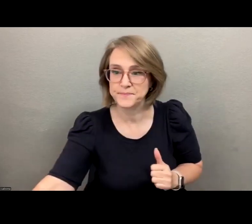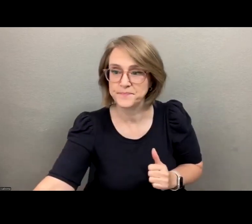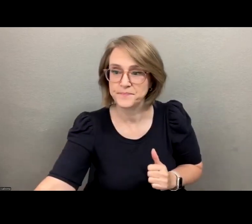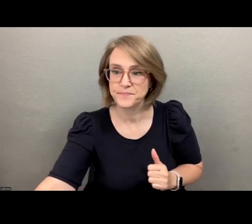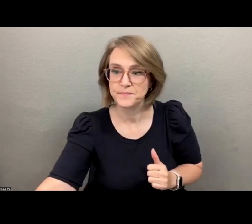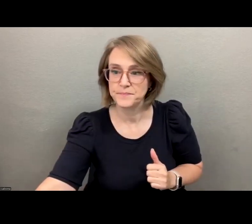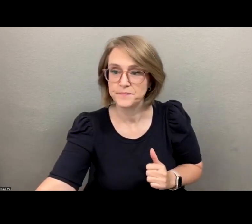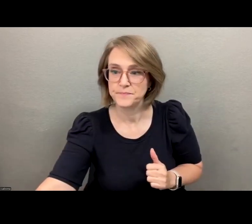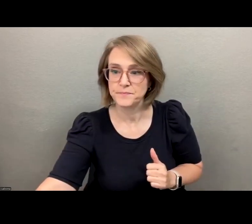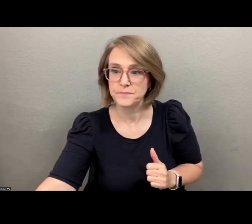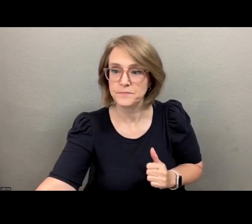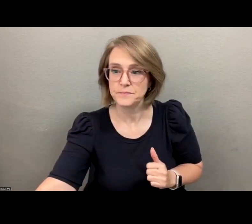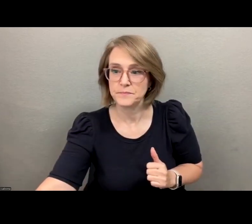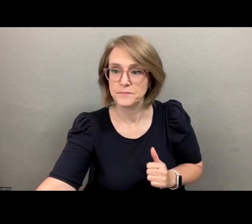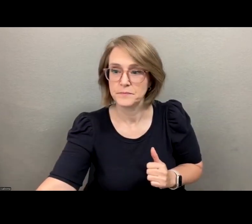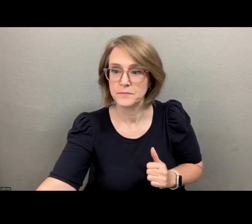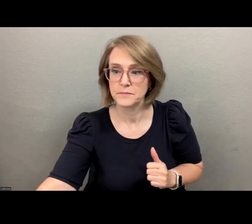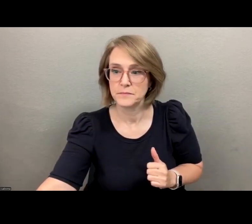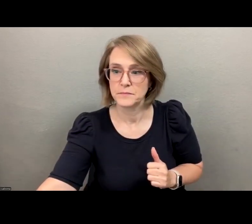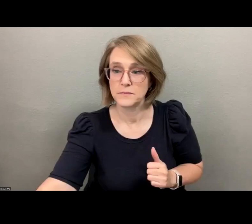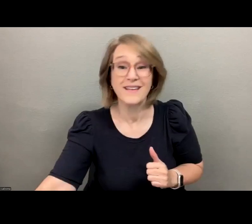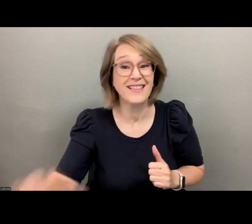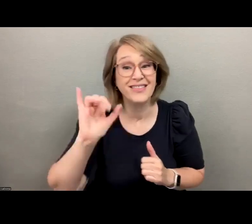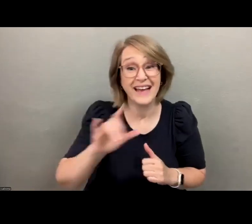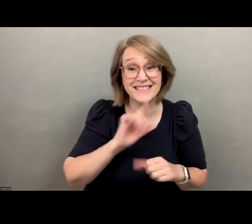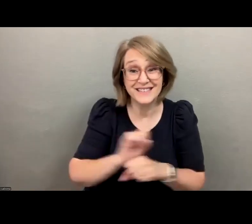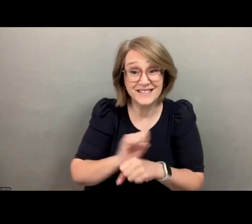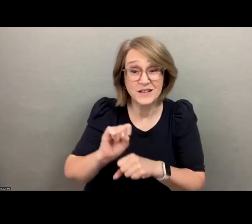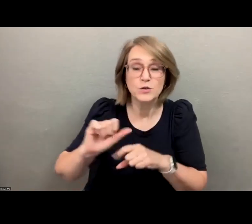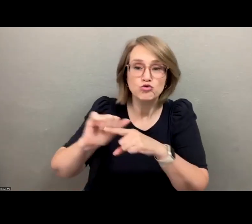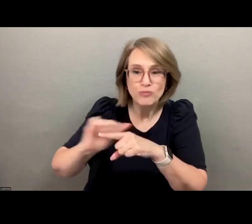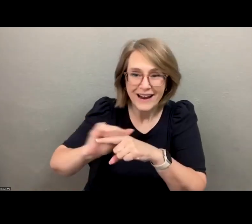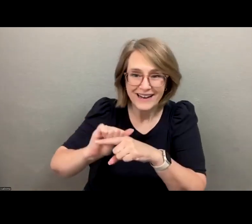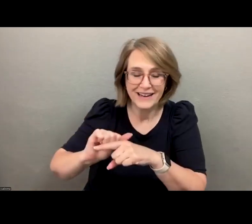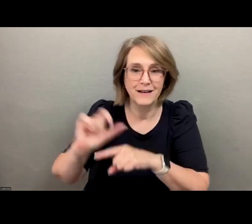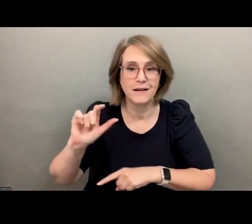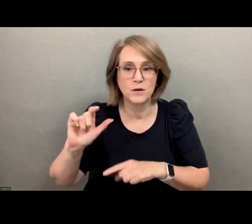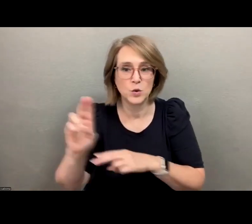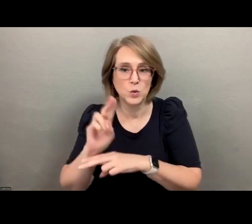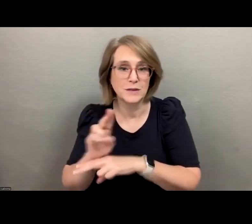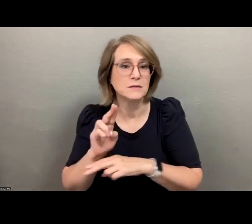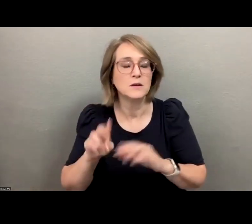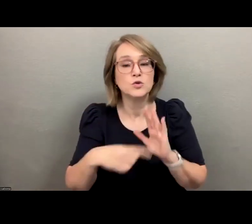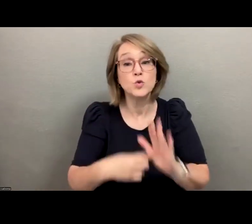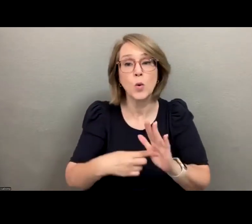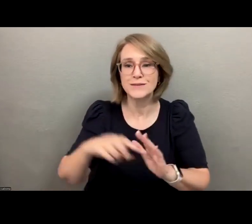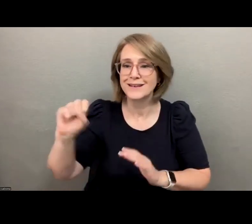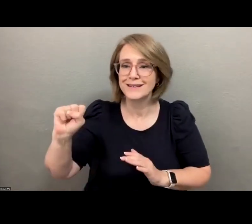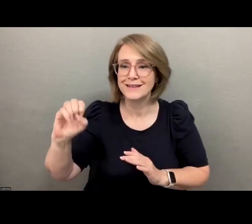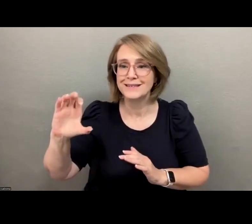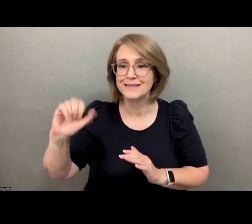training usage. So what's actually illustrating? Well, it's illustrating scalability. As I mentioned, you can't